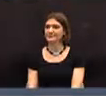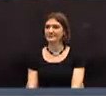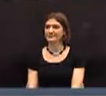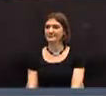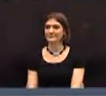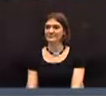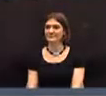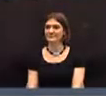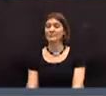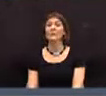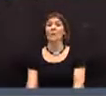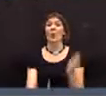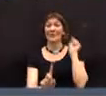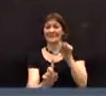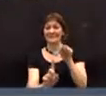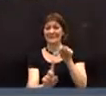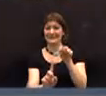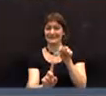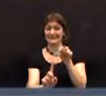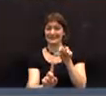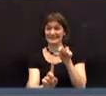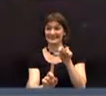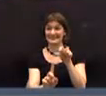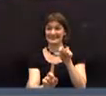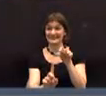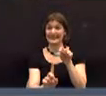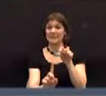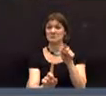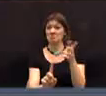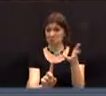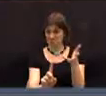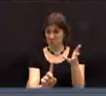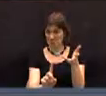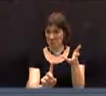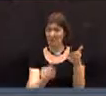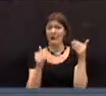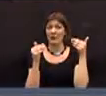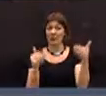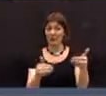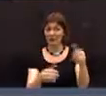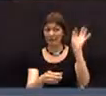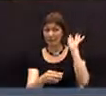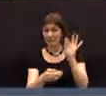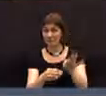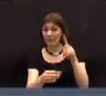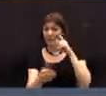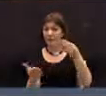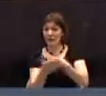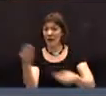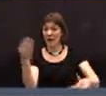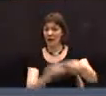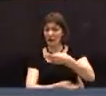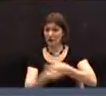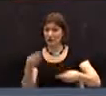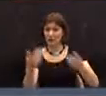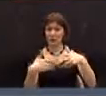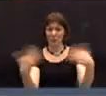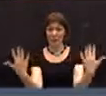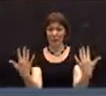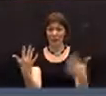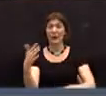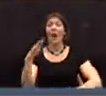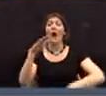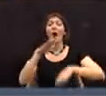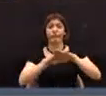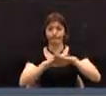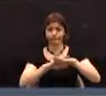The question is, shall the select board be authorized to raise, appropriate, and